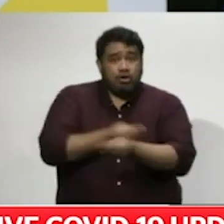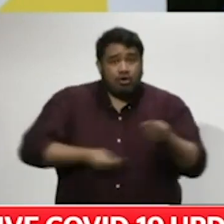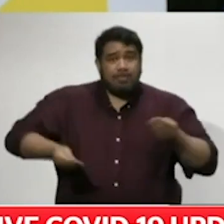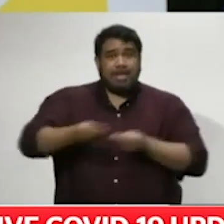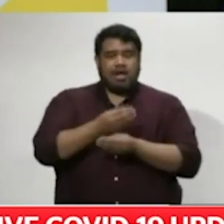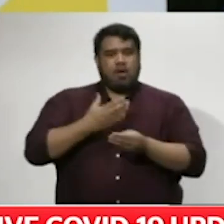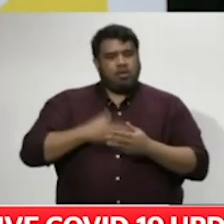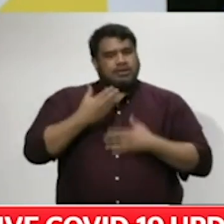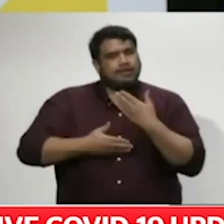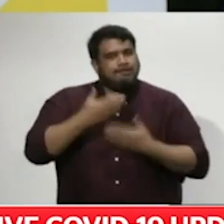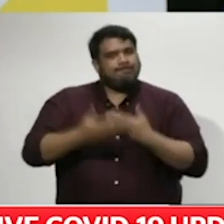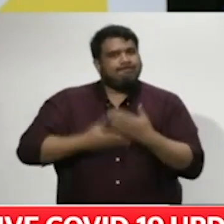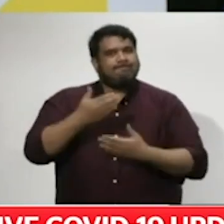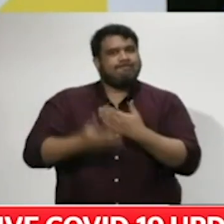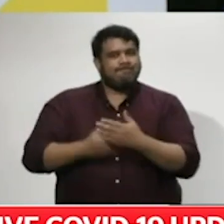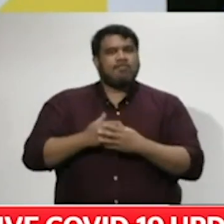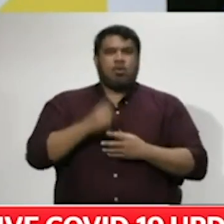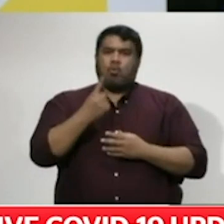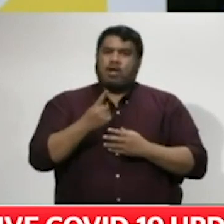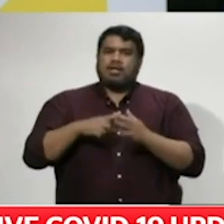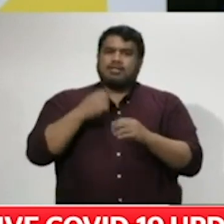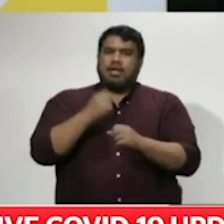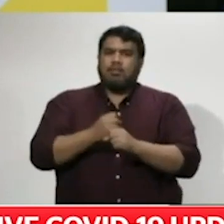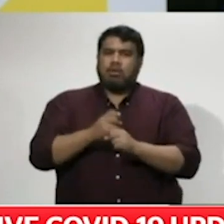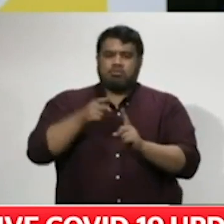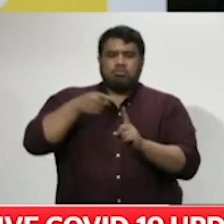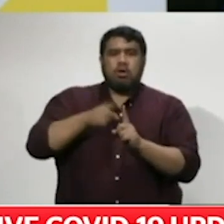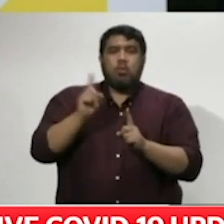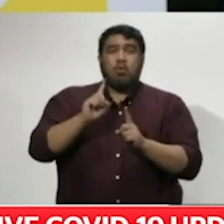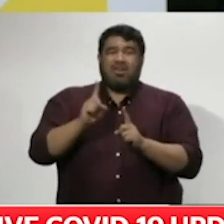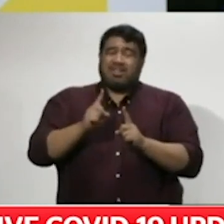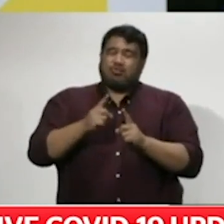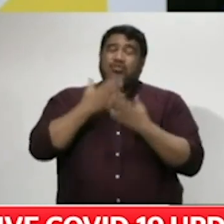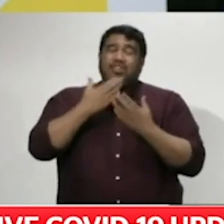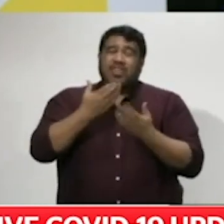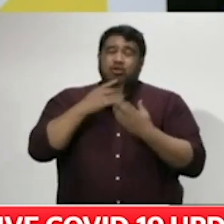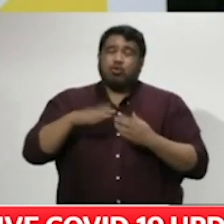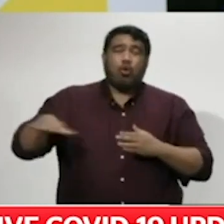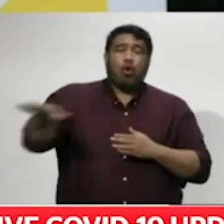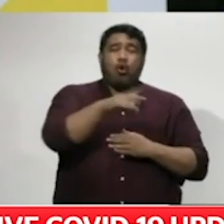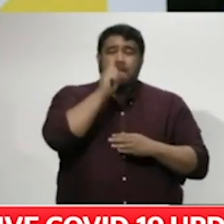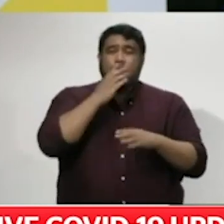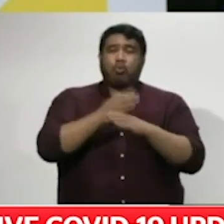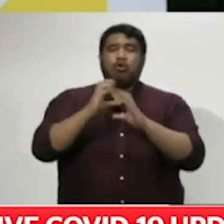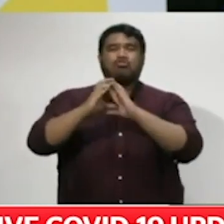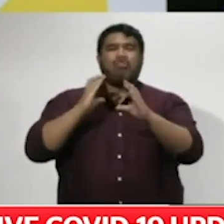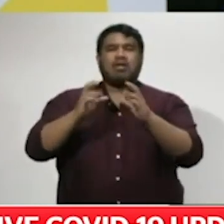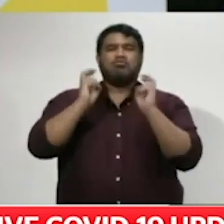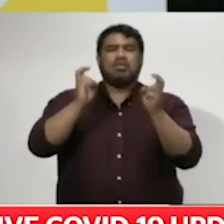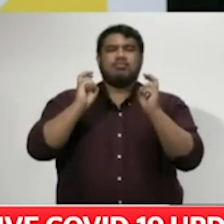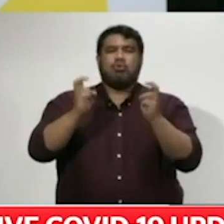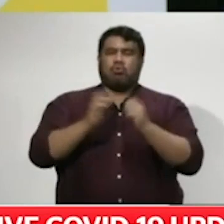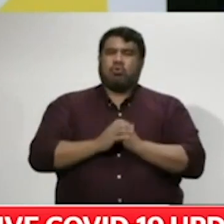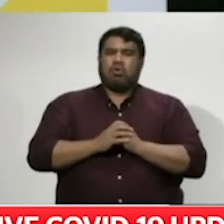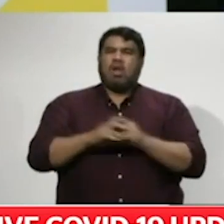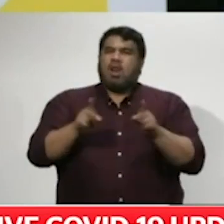want to reflect on one of those in particular and that is our vital supply chain, our transport sector. New ways of working have